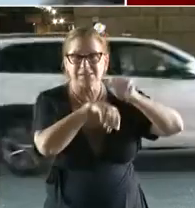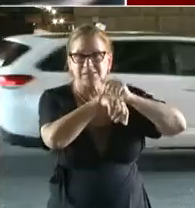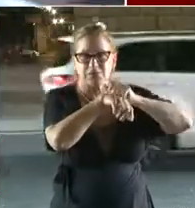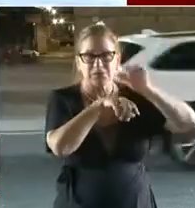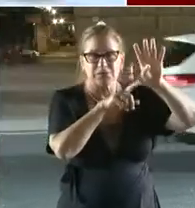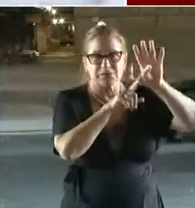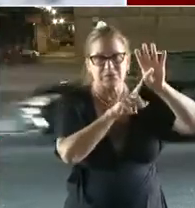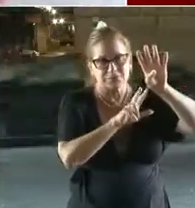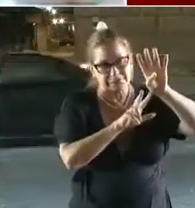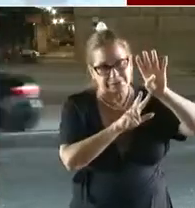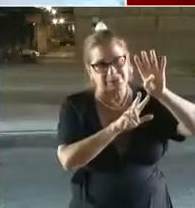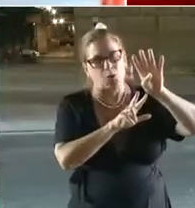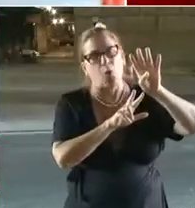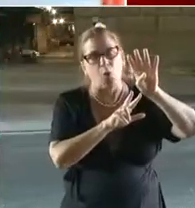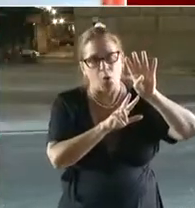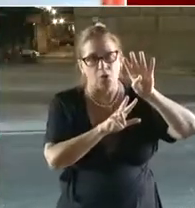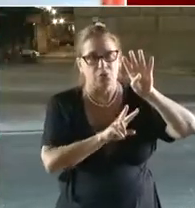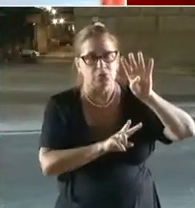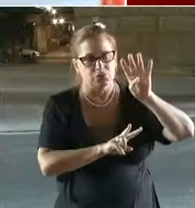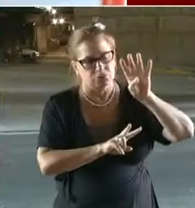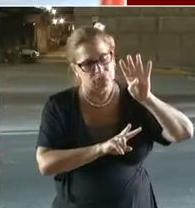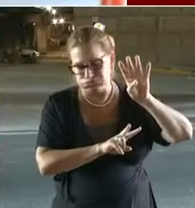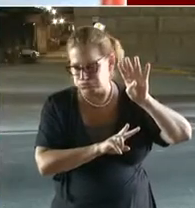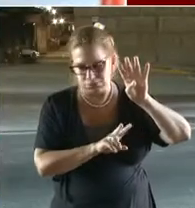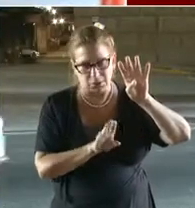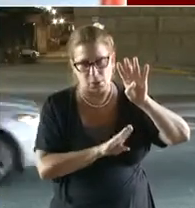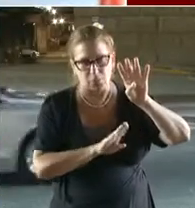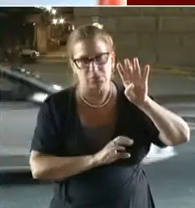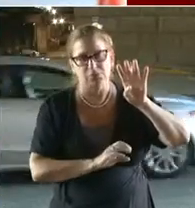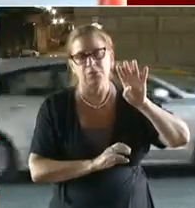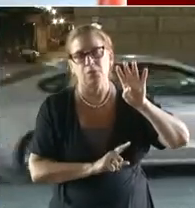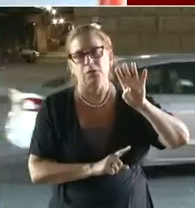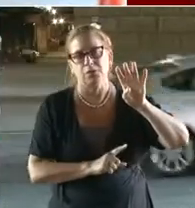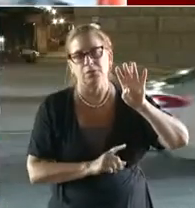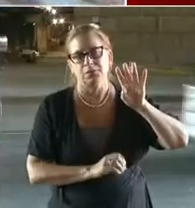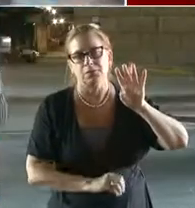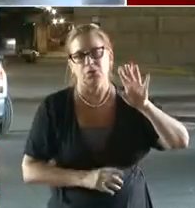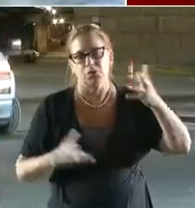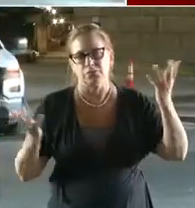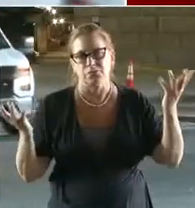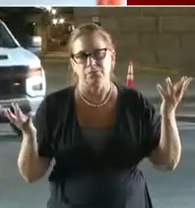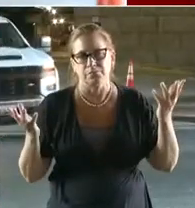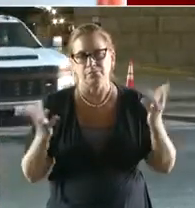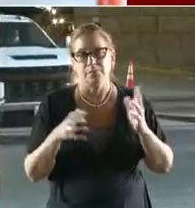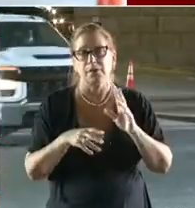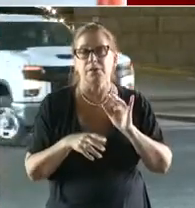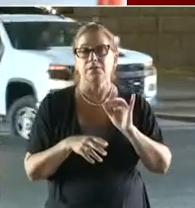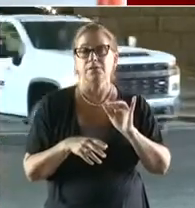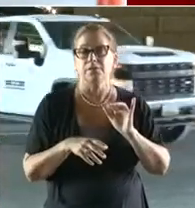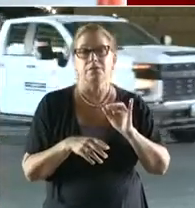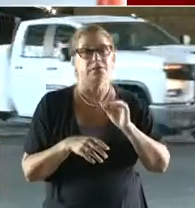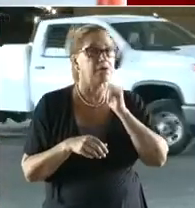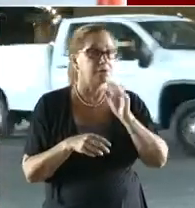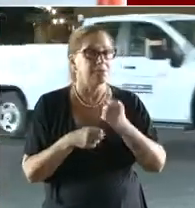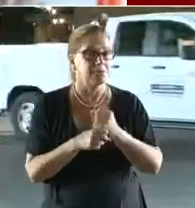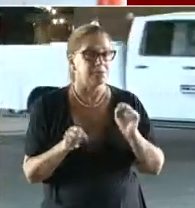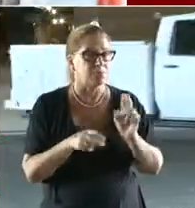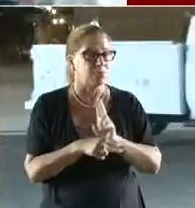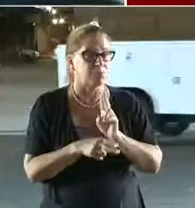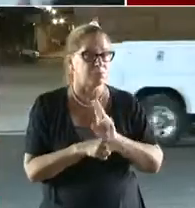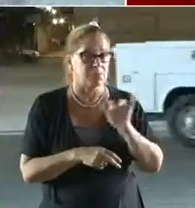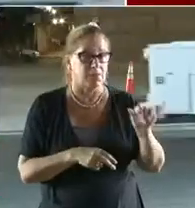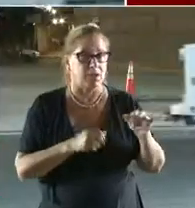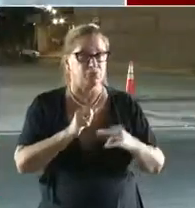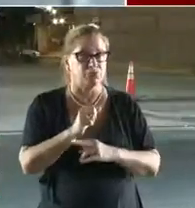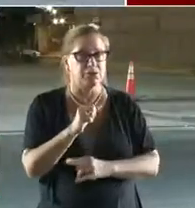Four is pay attention. That's all it says. Pay attention, not four. It doesn't mean it's unsafe. It's just like there are some